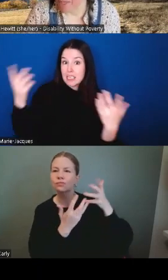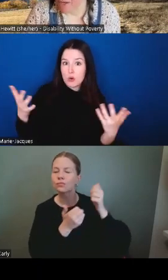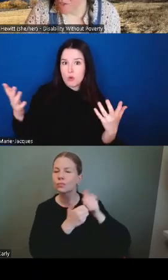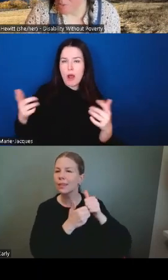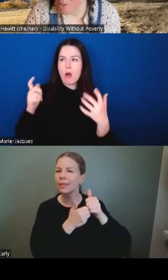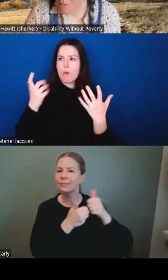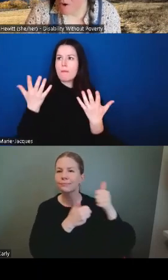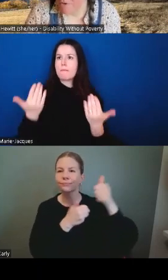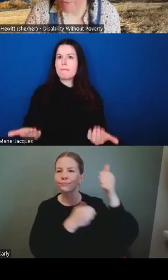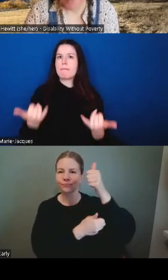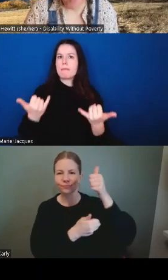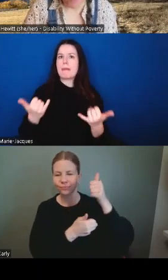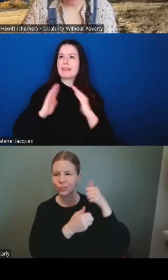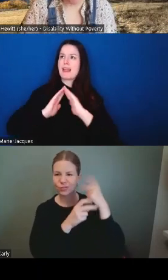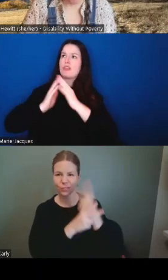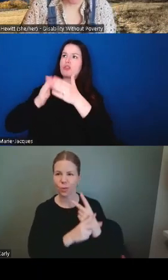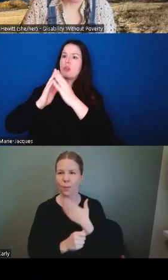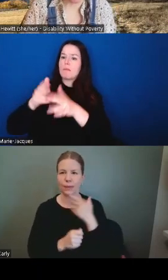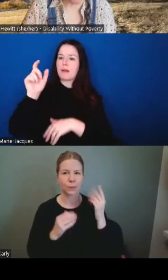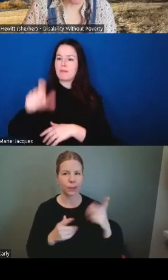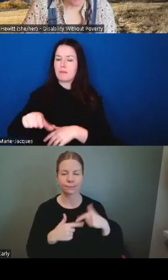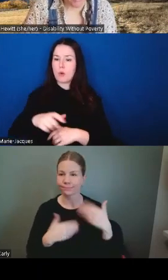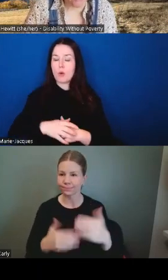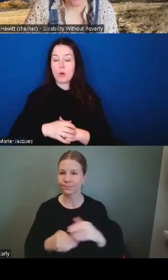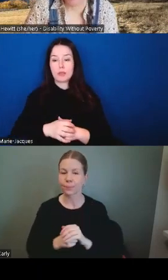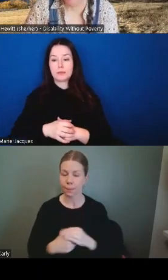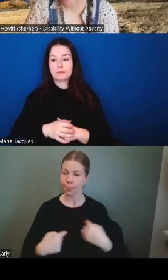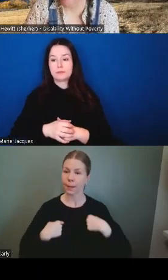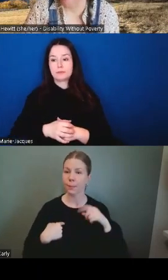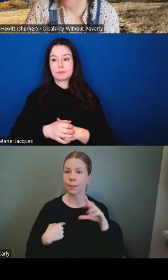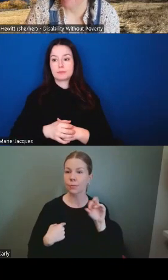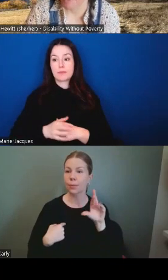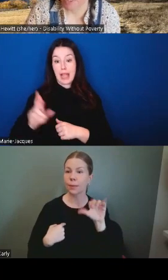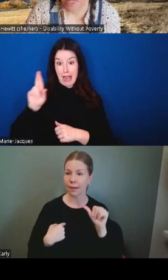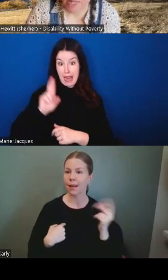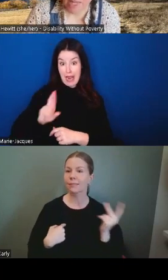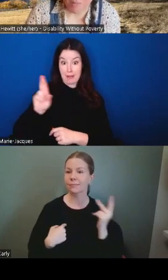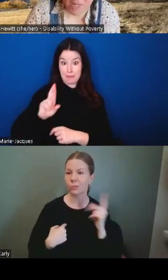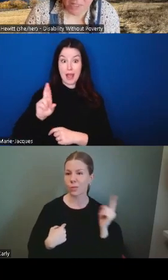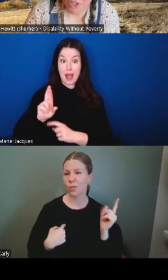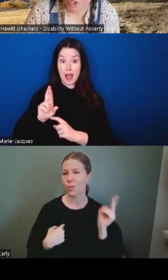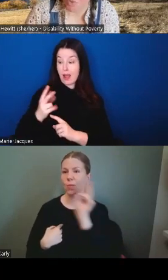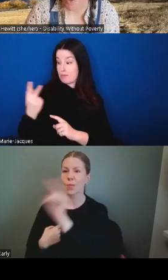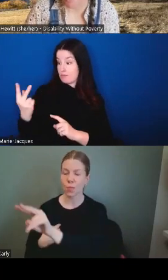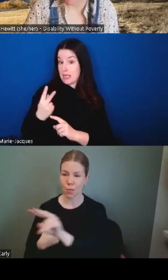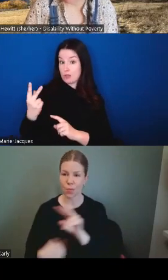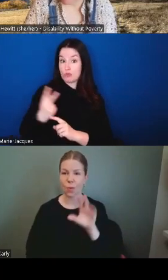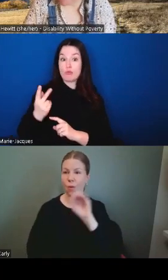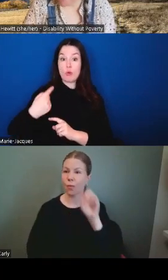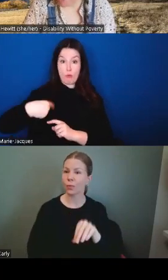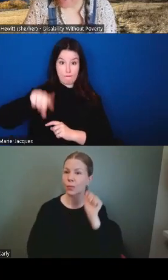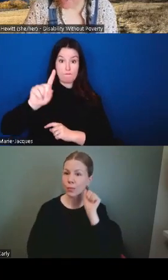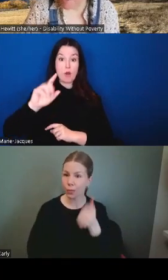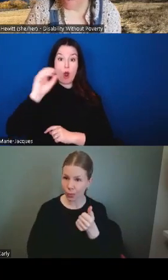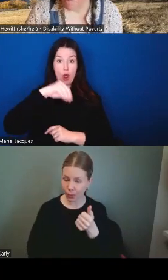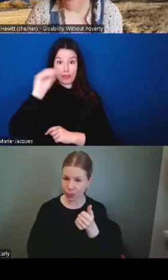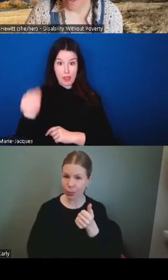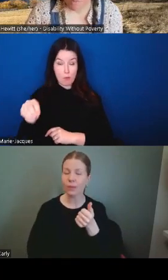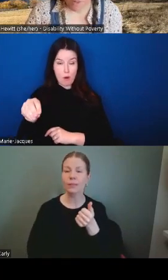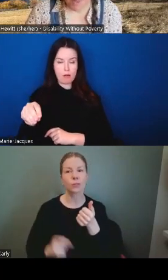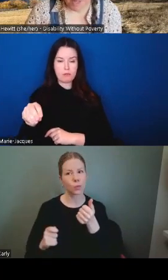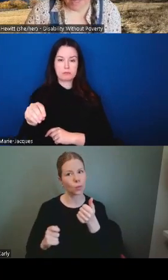actually going to be in ottawa tomorrow um and we intend to be telling people clearly our message as soon as we hear the budget